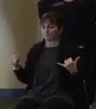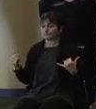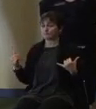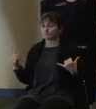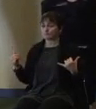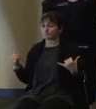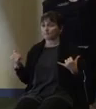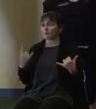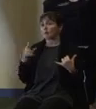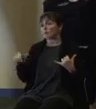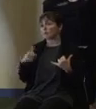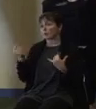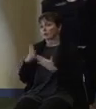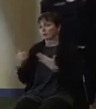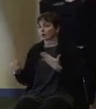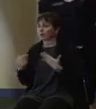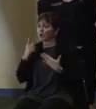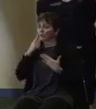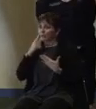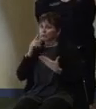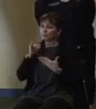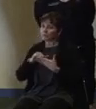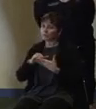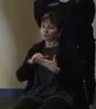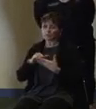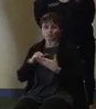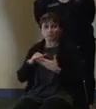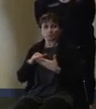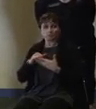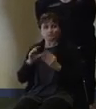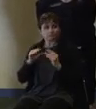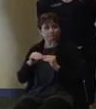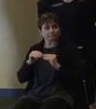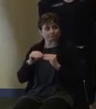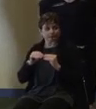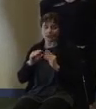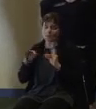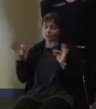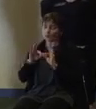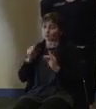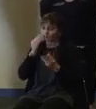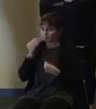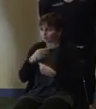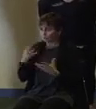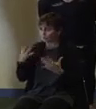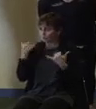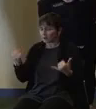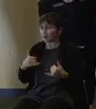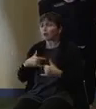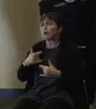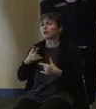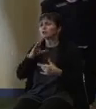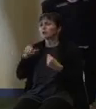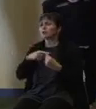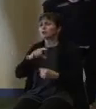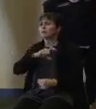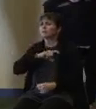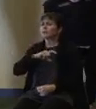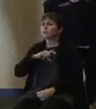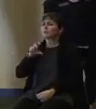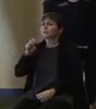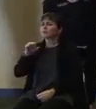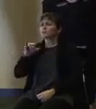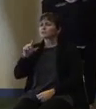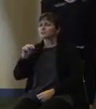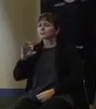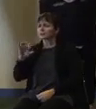One other piece, and I think it's particularly noteworthy now, and the Colonel talked about Officer Sicknick. We're also obviously aware, and have been briefed on